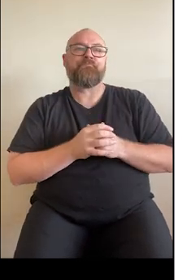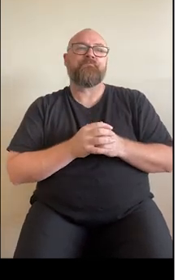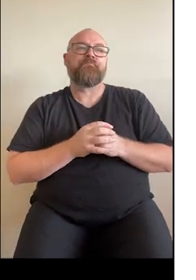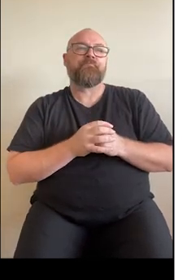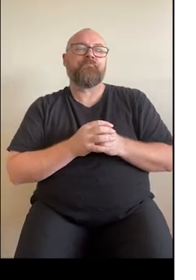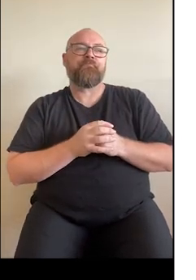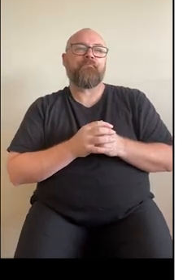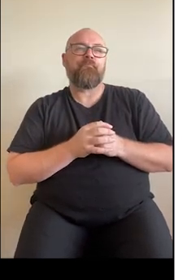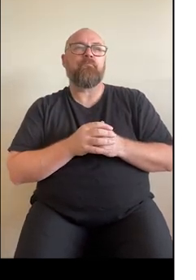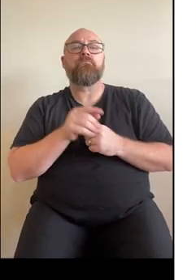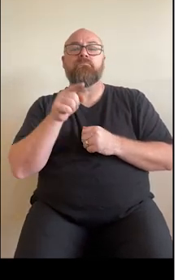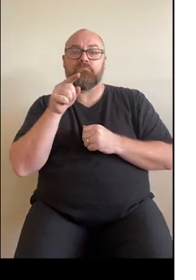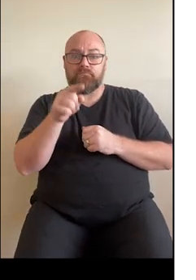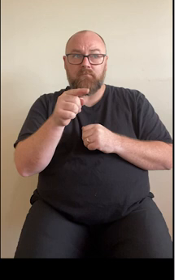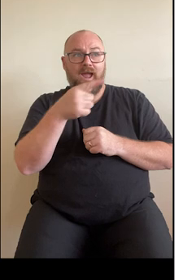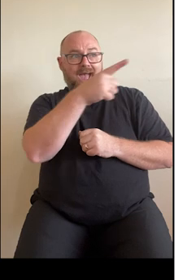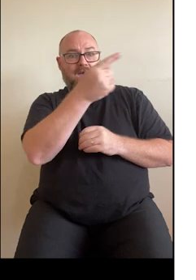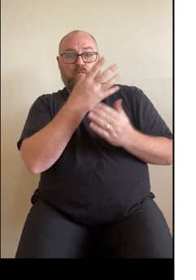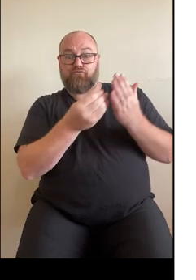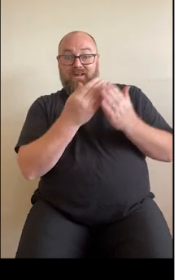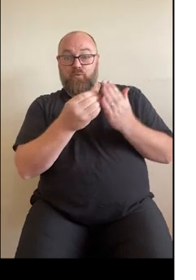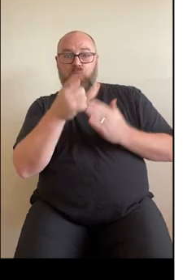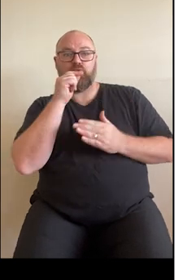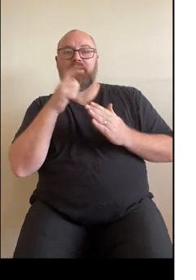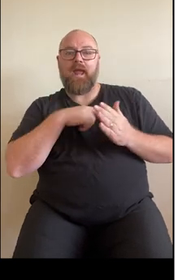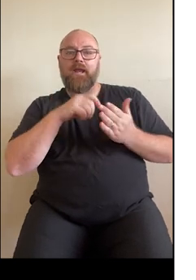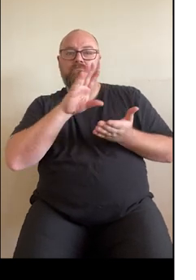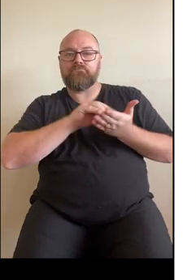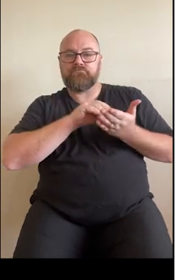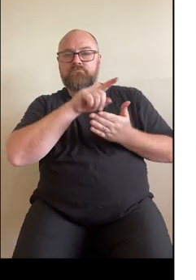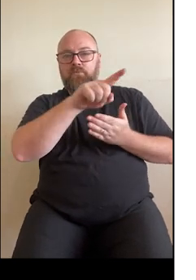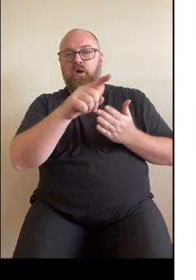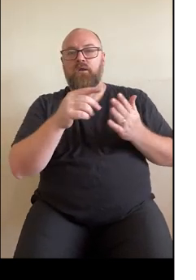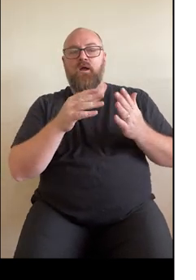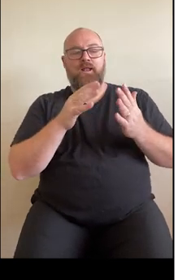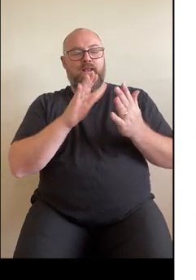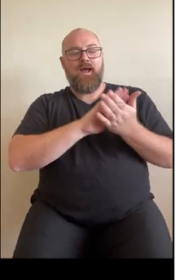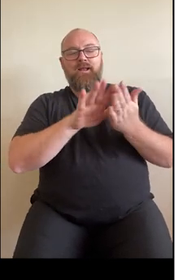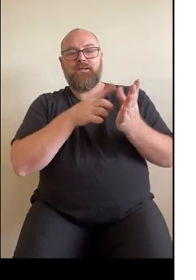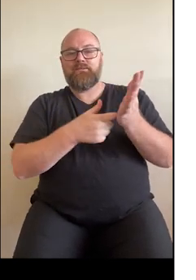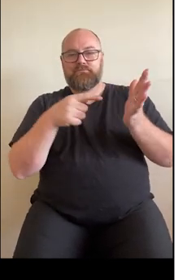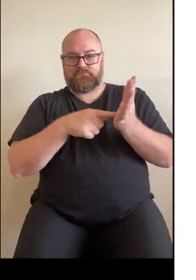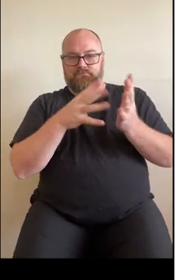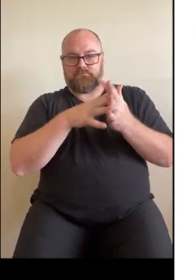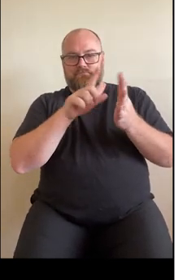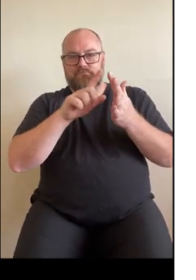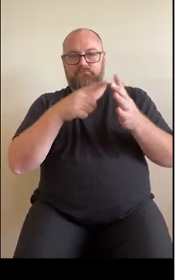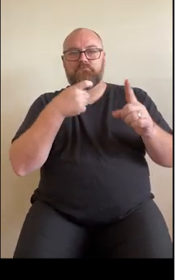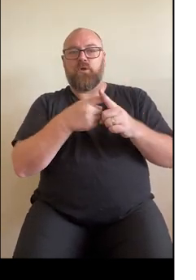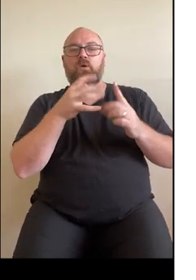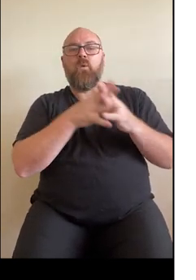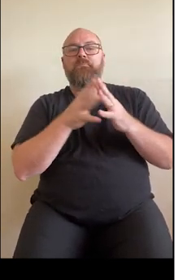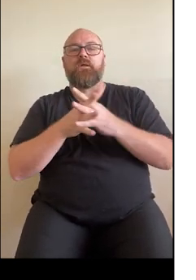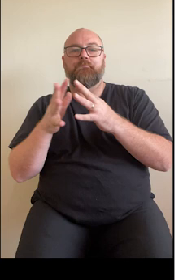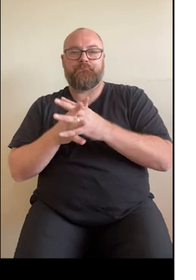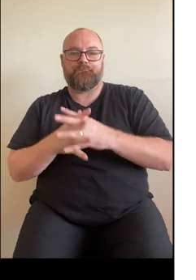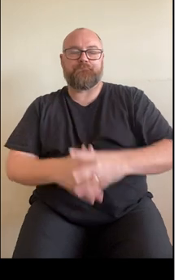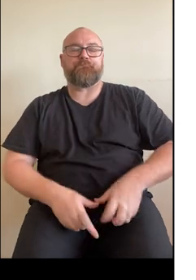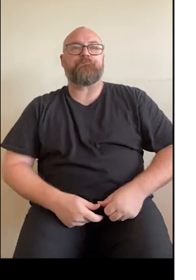consumer resources are all accessible by the Heart Week webpage at theheartfoundation.org.au.